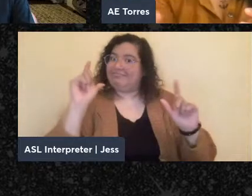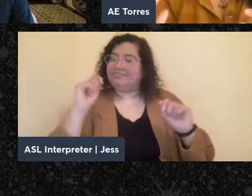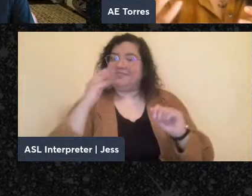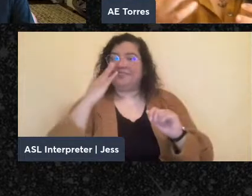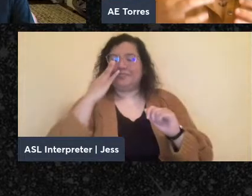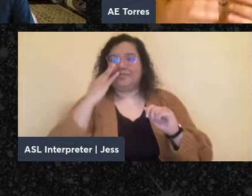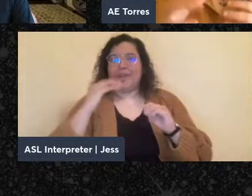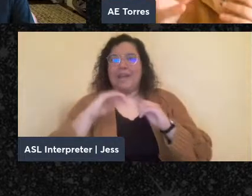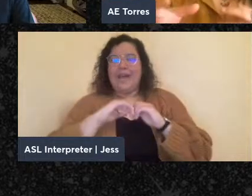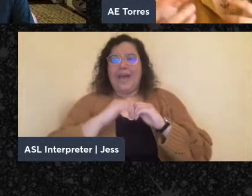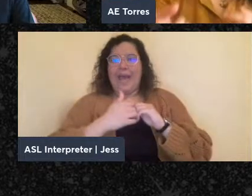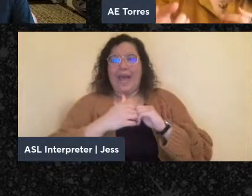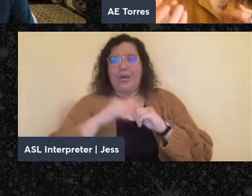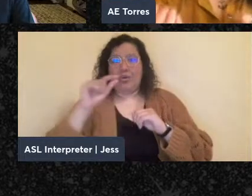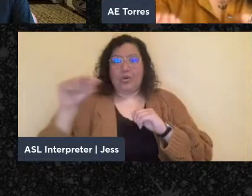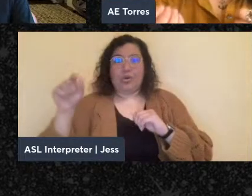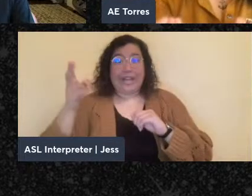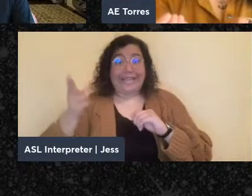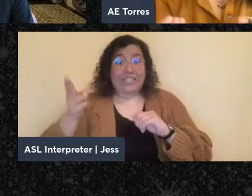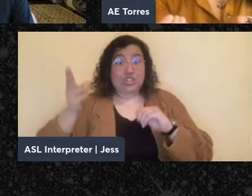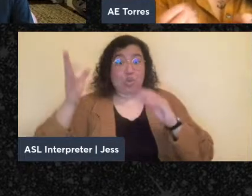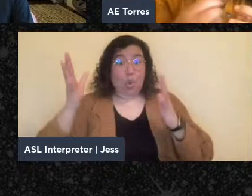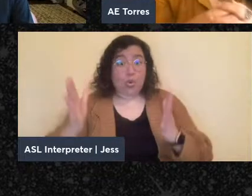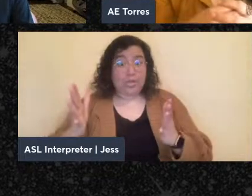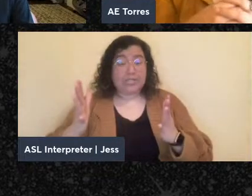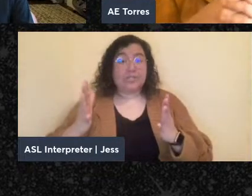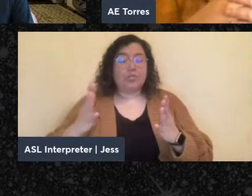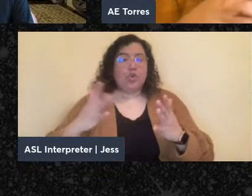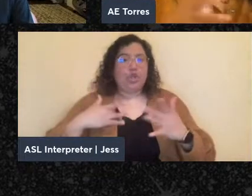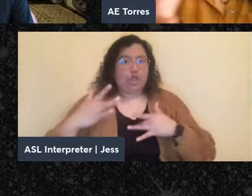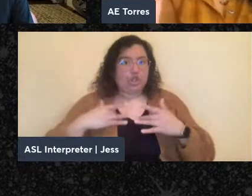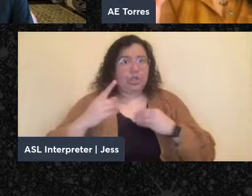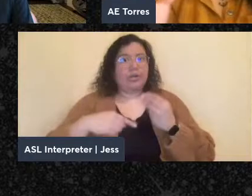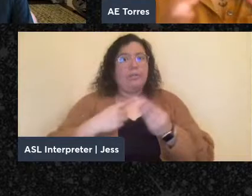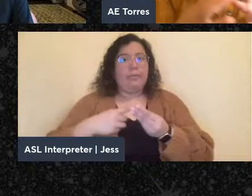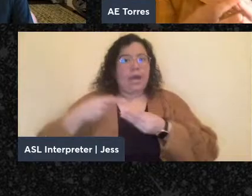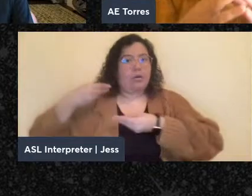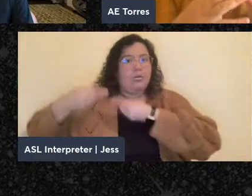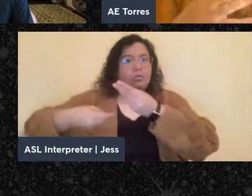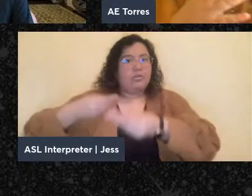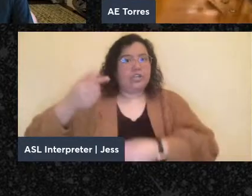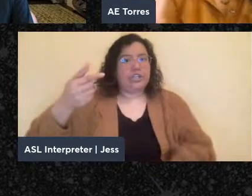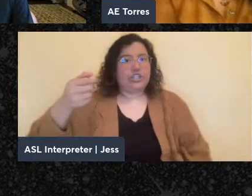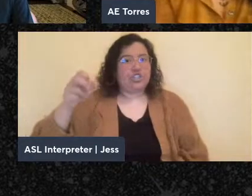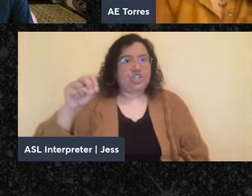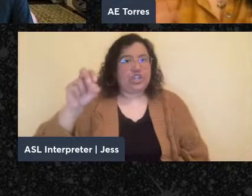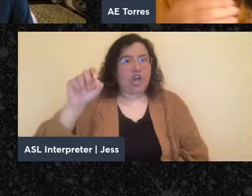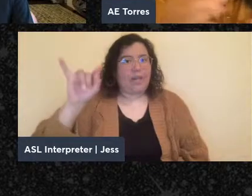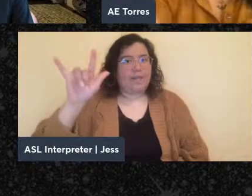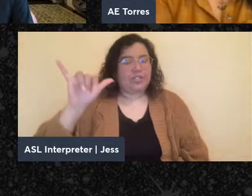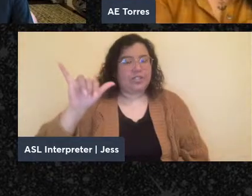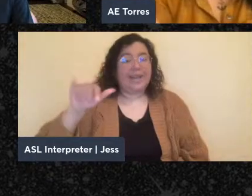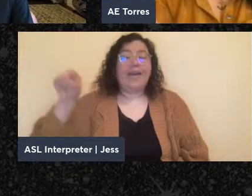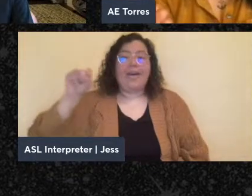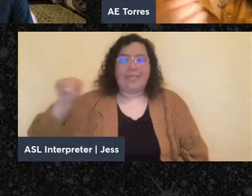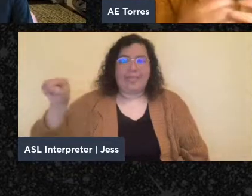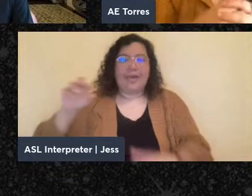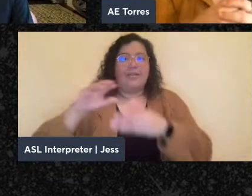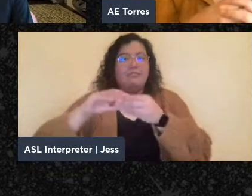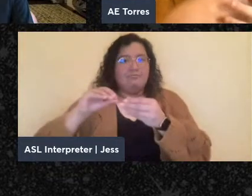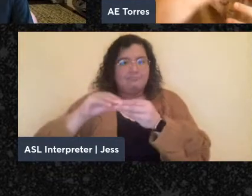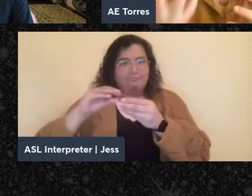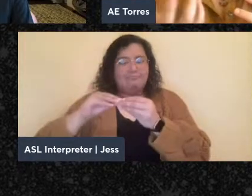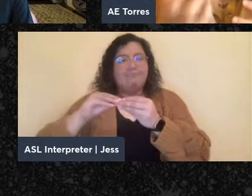all of these historians were with genealogy and how disparate they each narrate the history of anarchism.